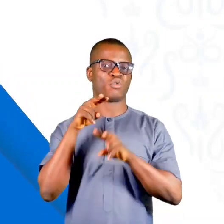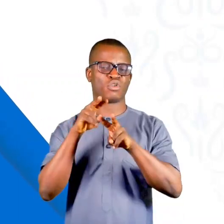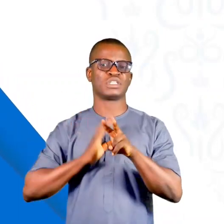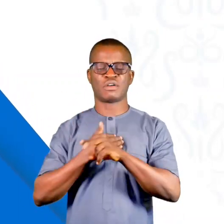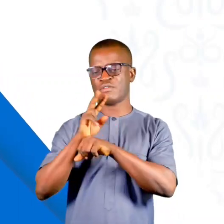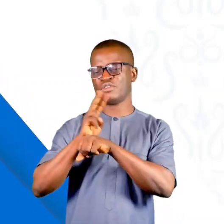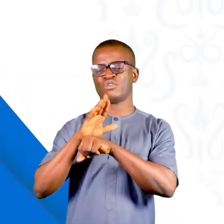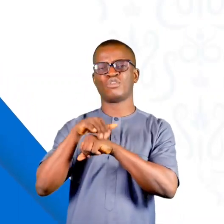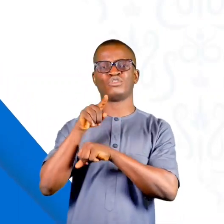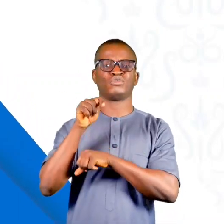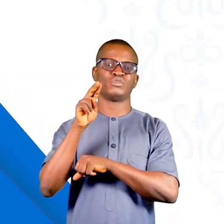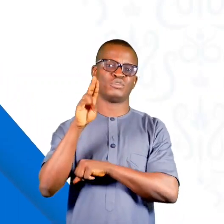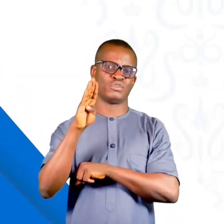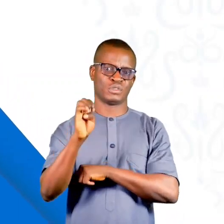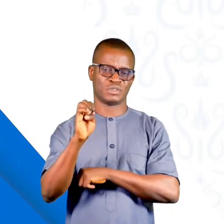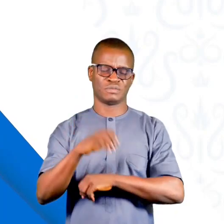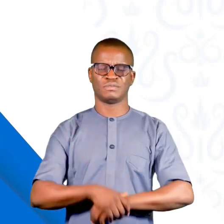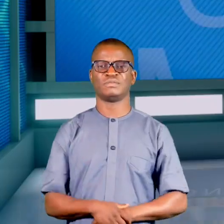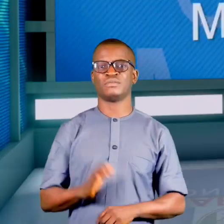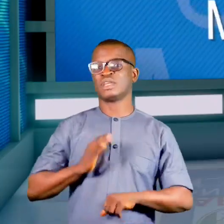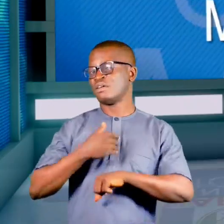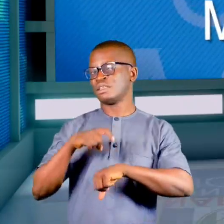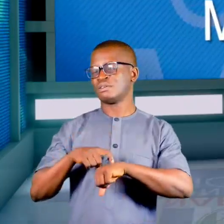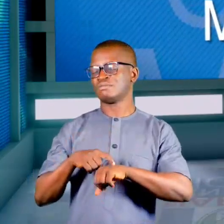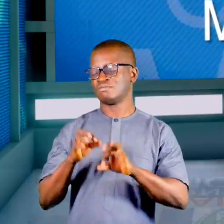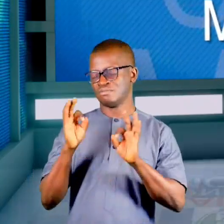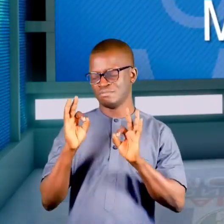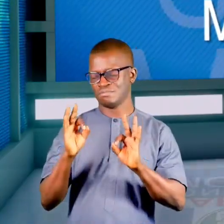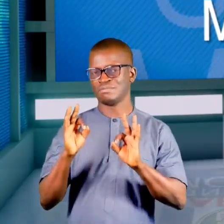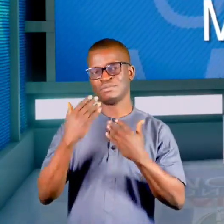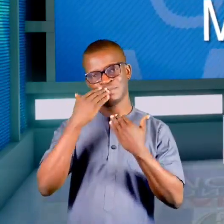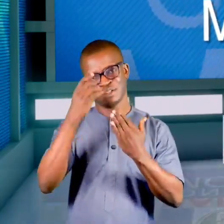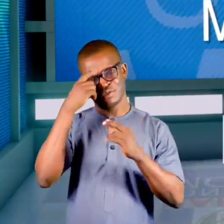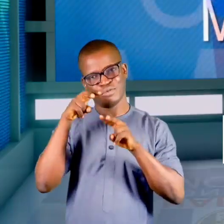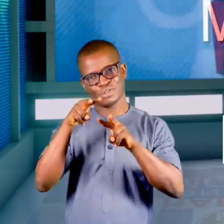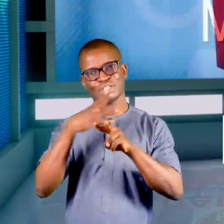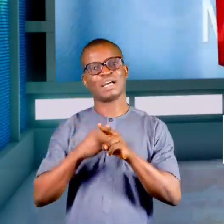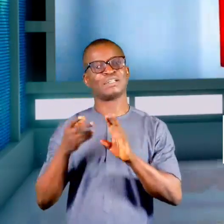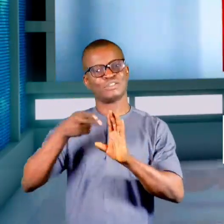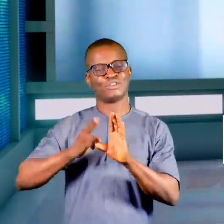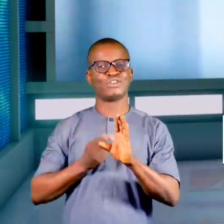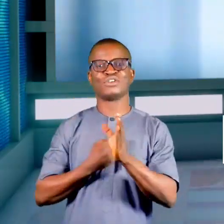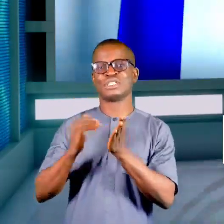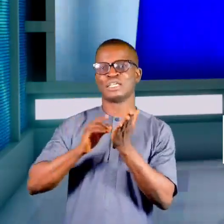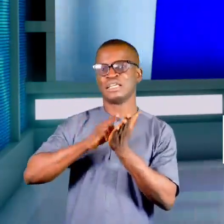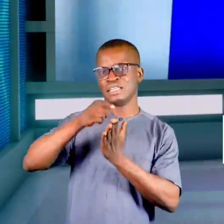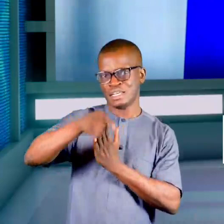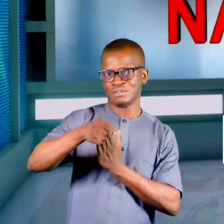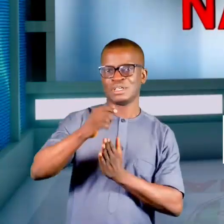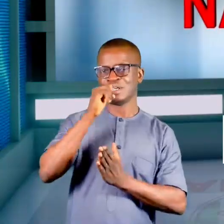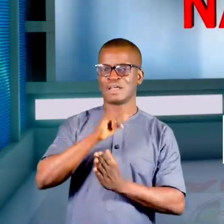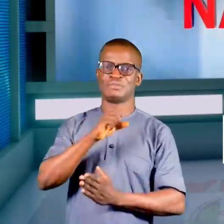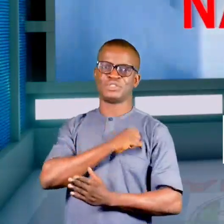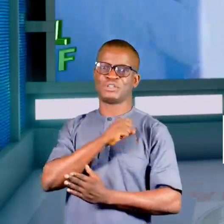or watch our videos on YouTube Our time is far spent thank you for watching and to join us again next week